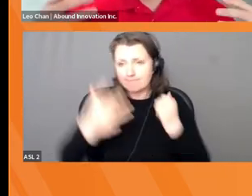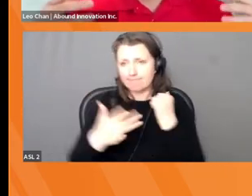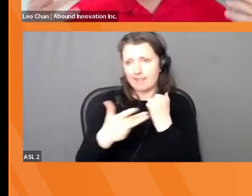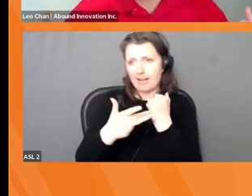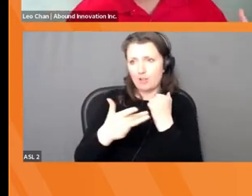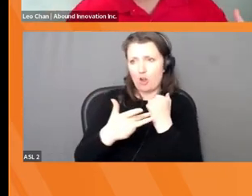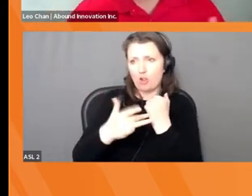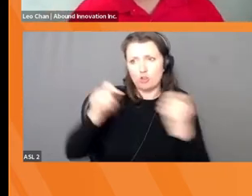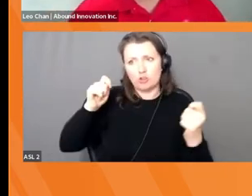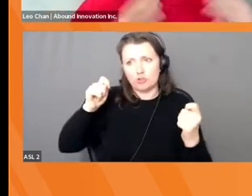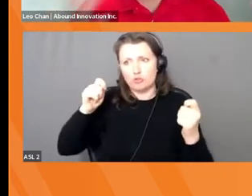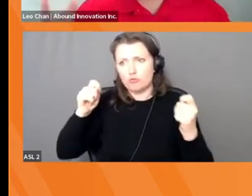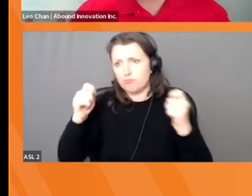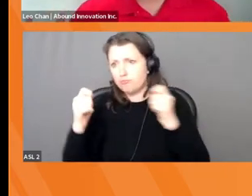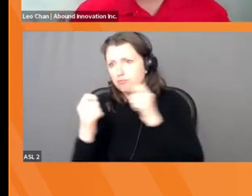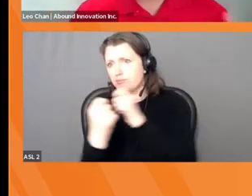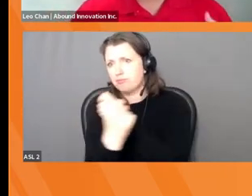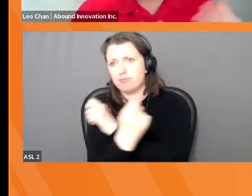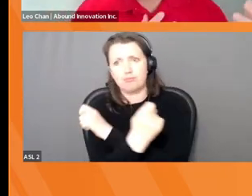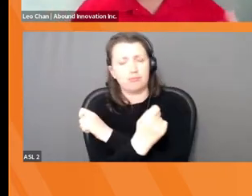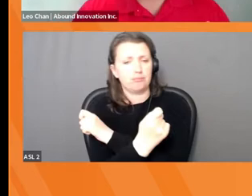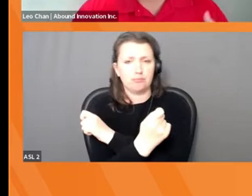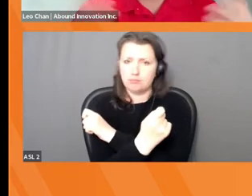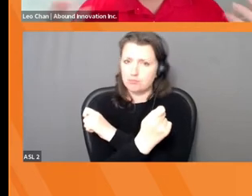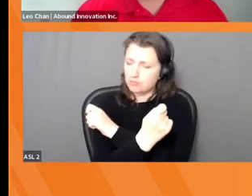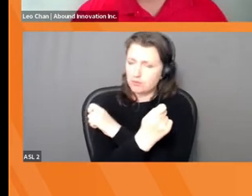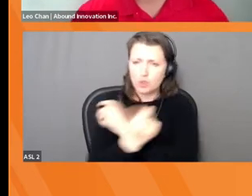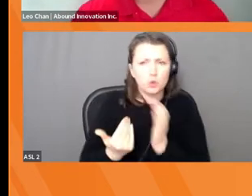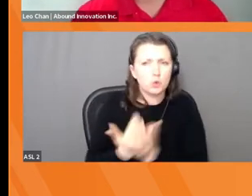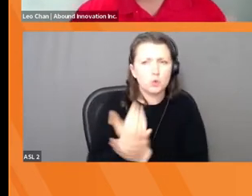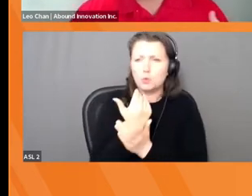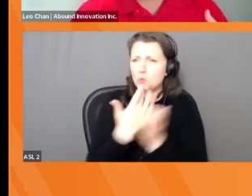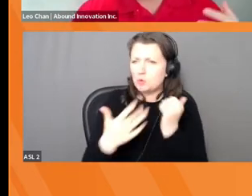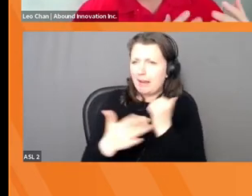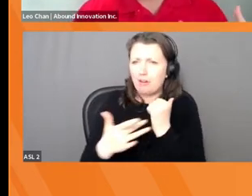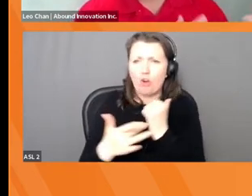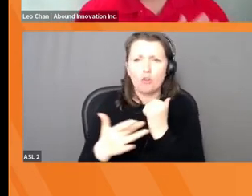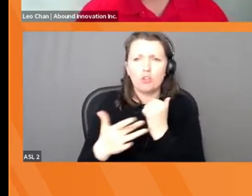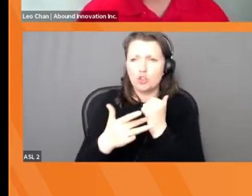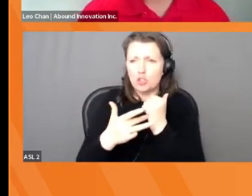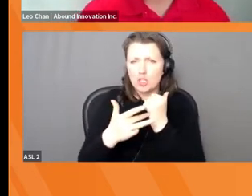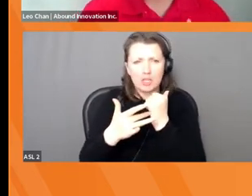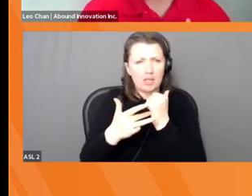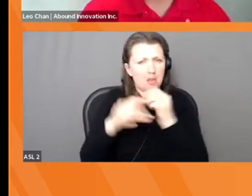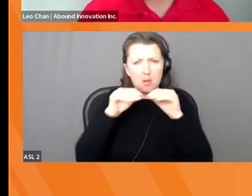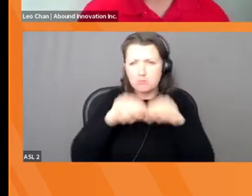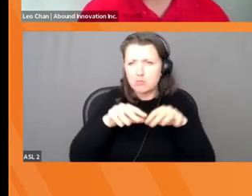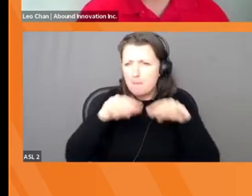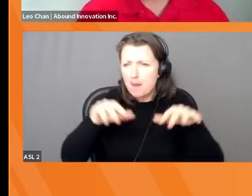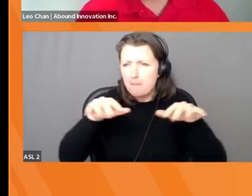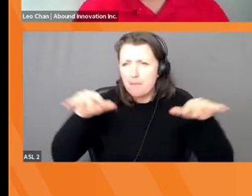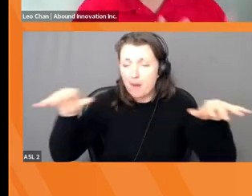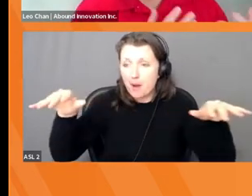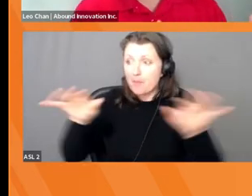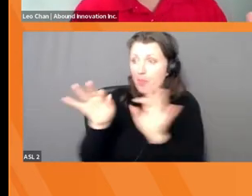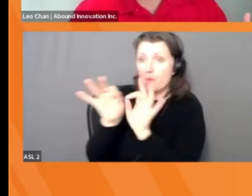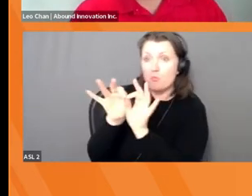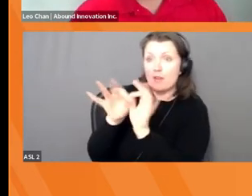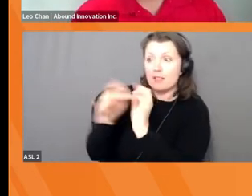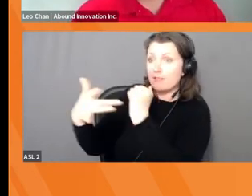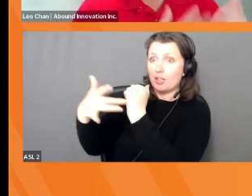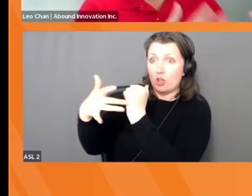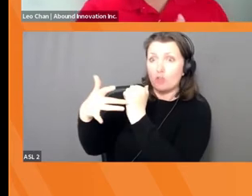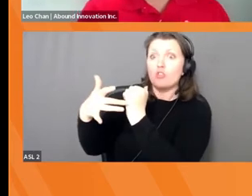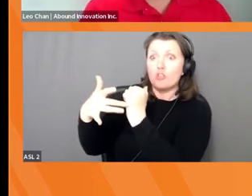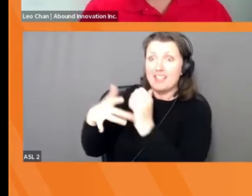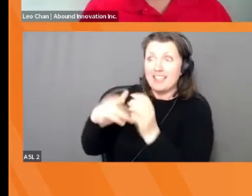know this in our day and age that there's always new ways of doing things, there's new tech coming out, and it gets cheaper and cheaper as time evolves. And technology